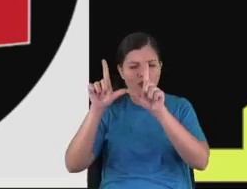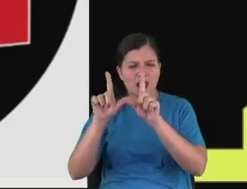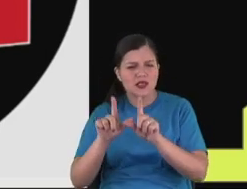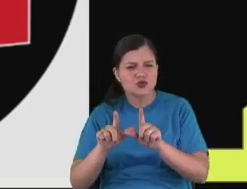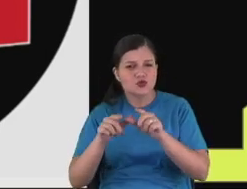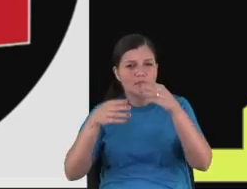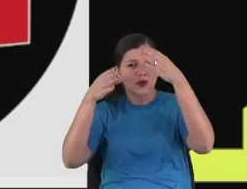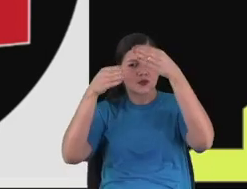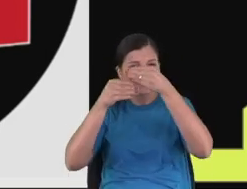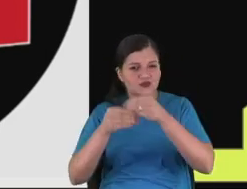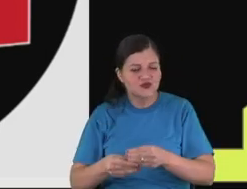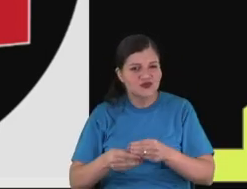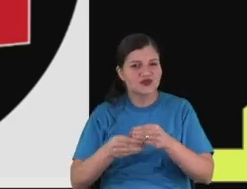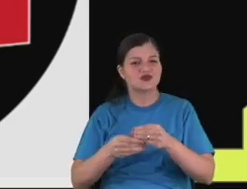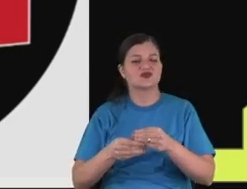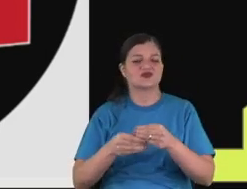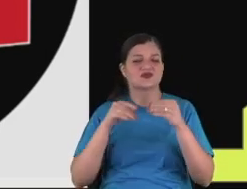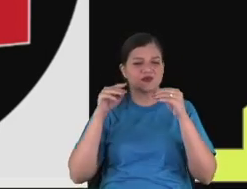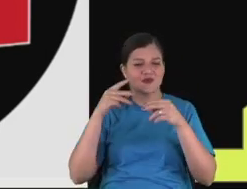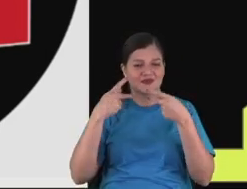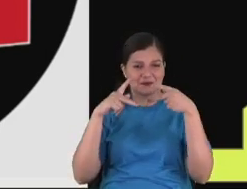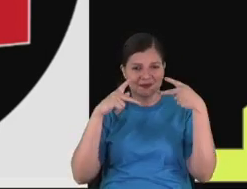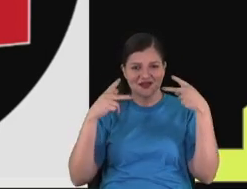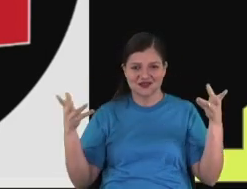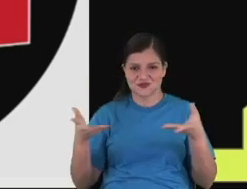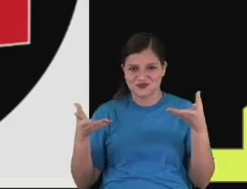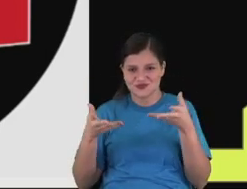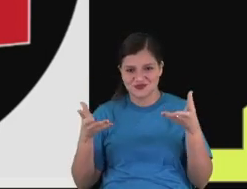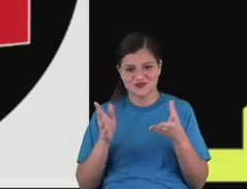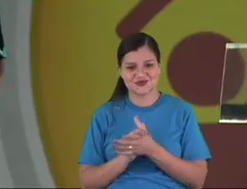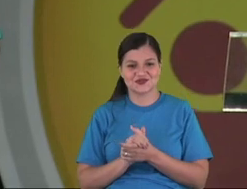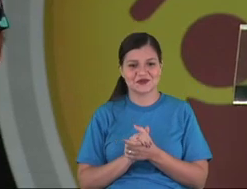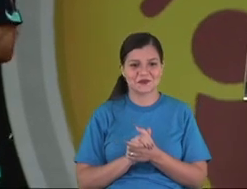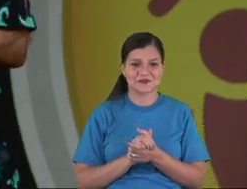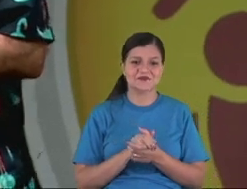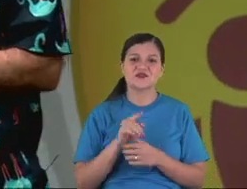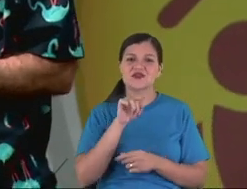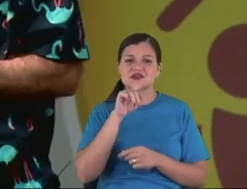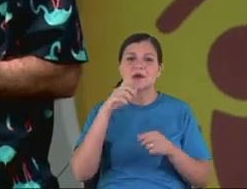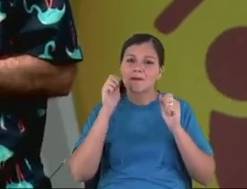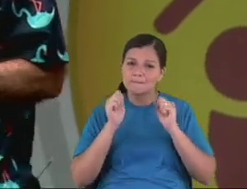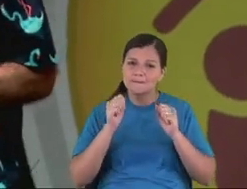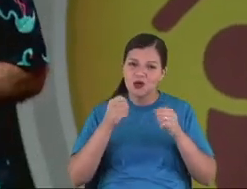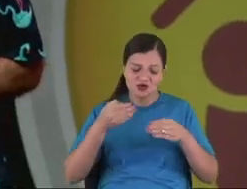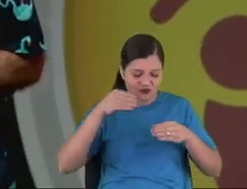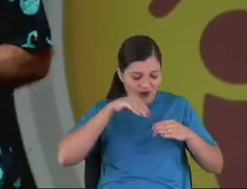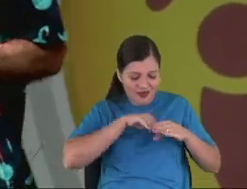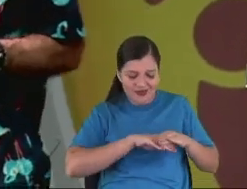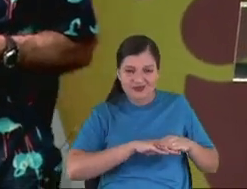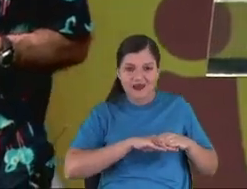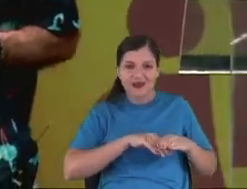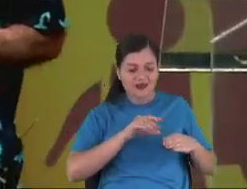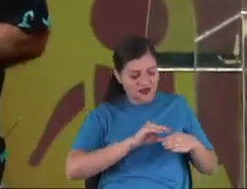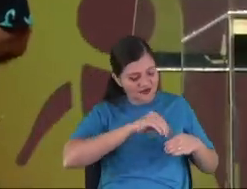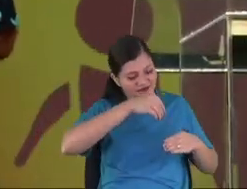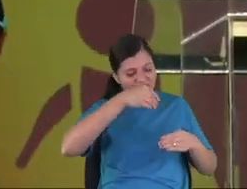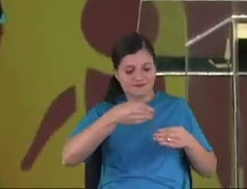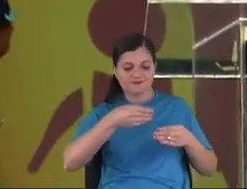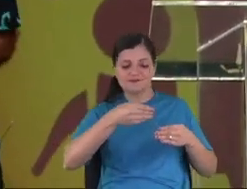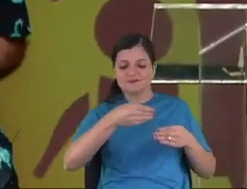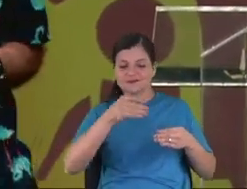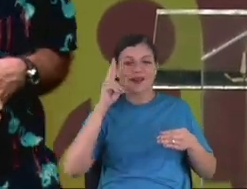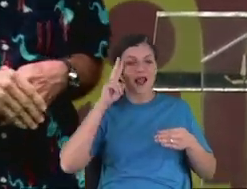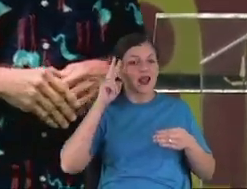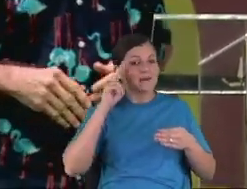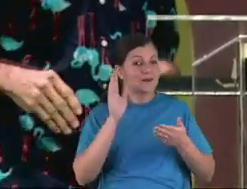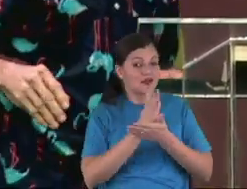a resume of this message here of this service. And don't forget, you